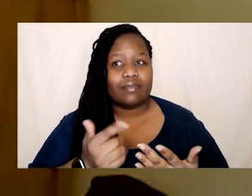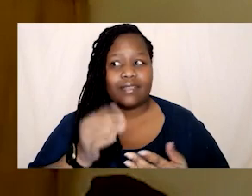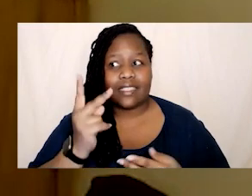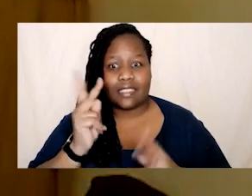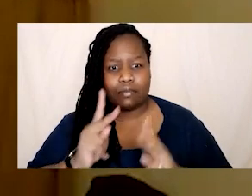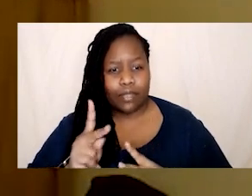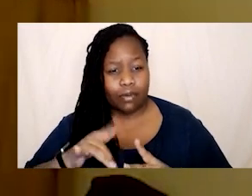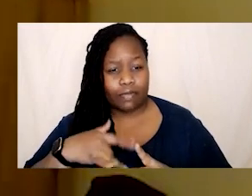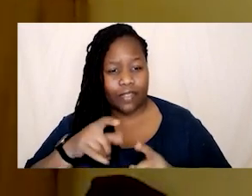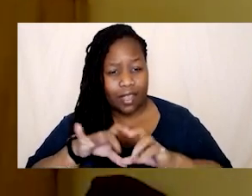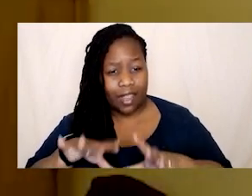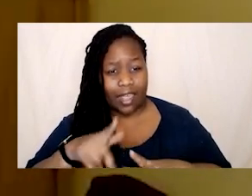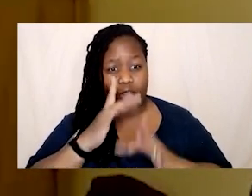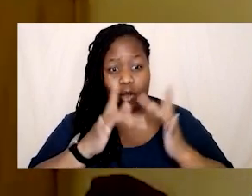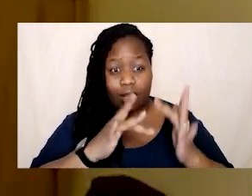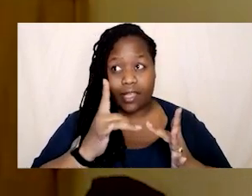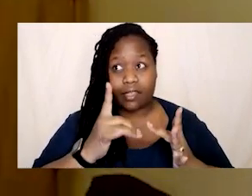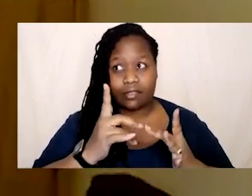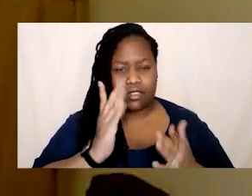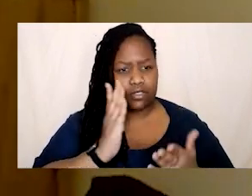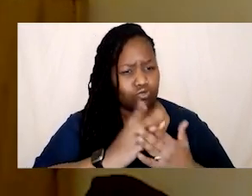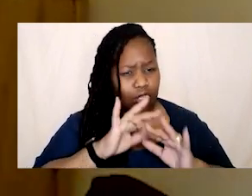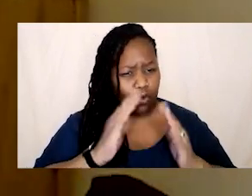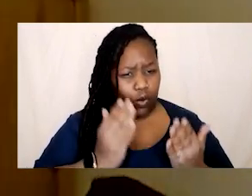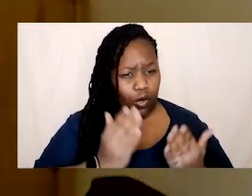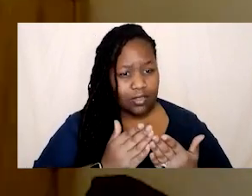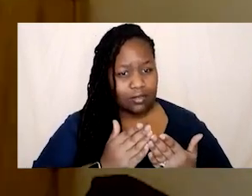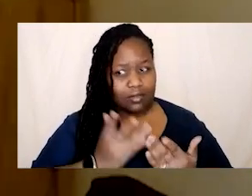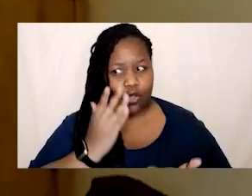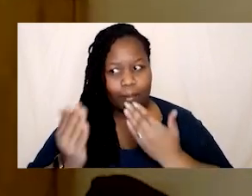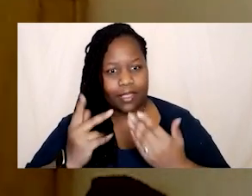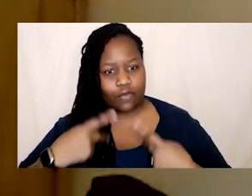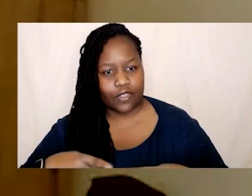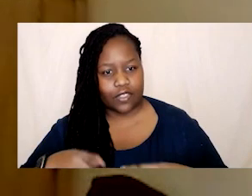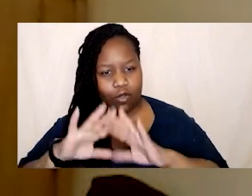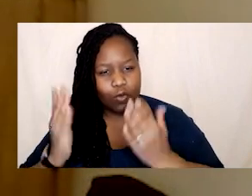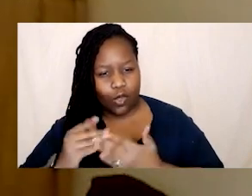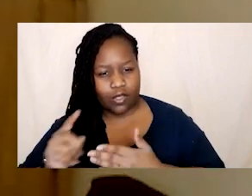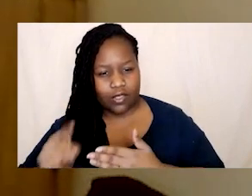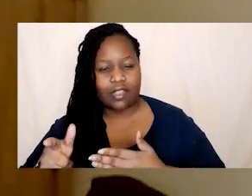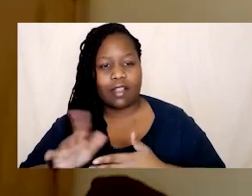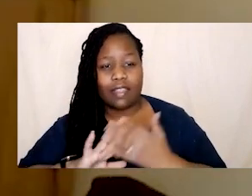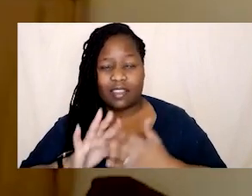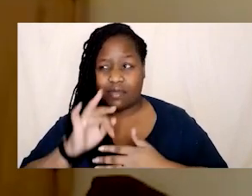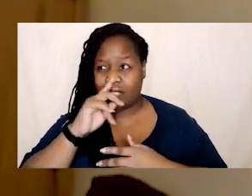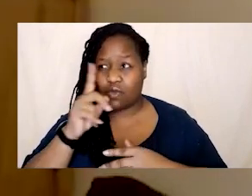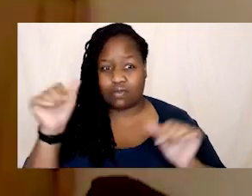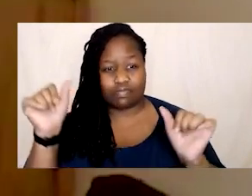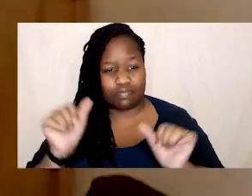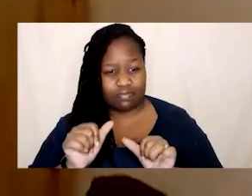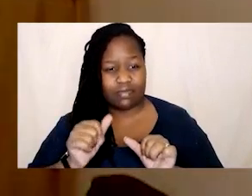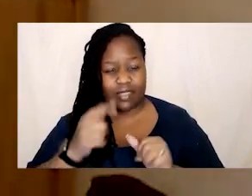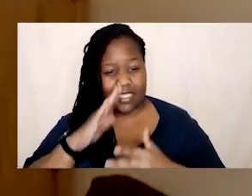versus like you know online life when actually like both are as real as each other which means that we minimize the experiences that we have